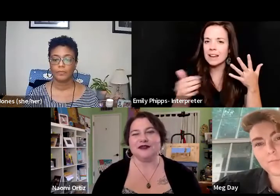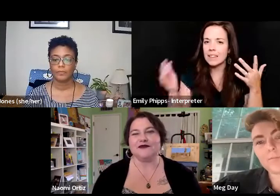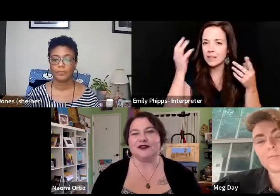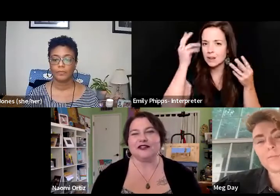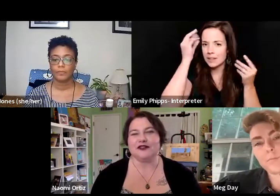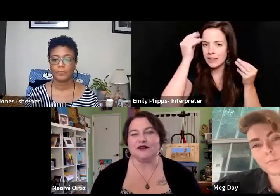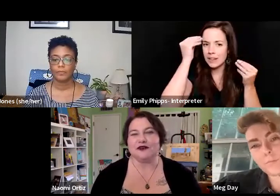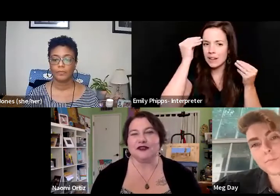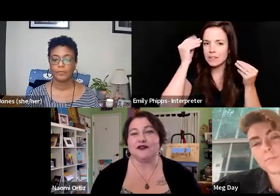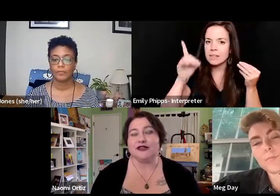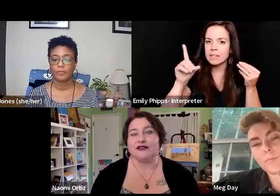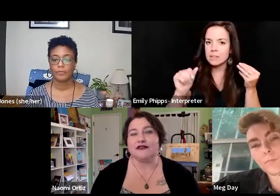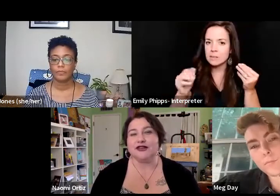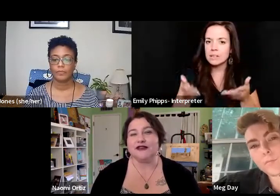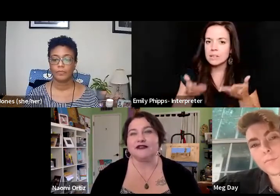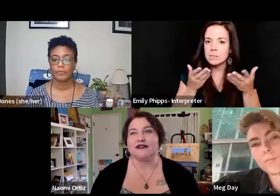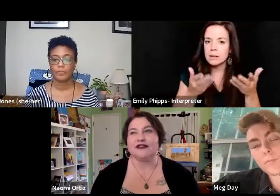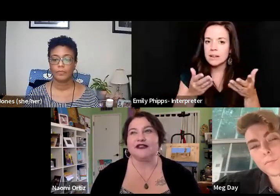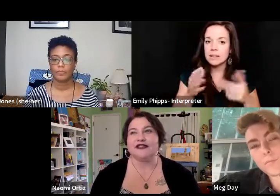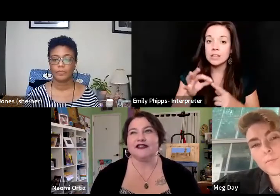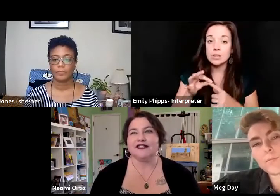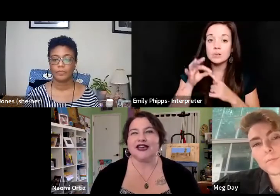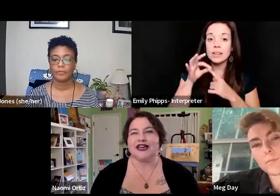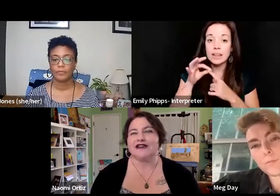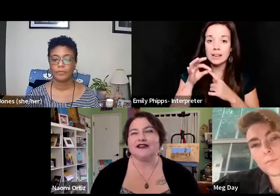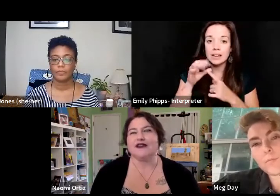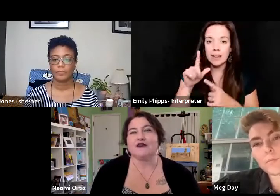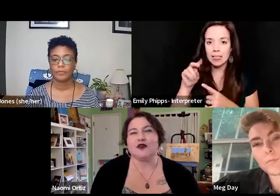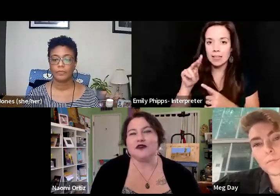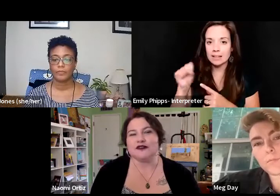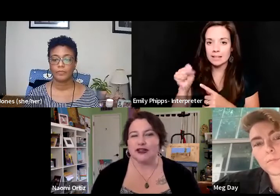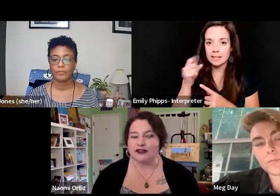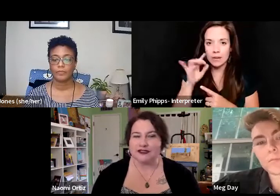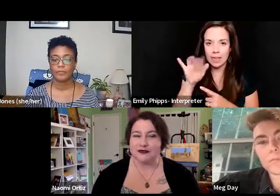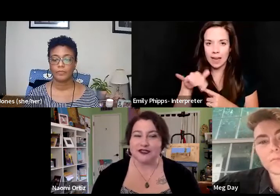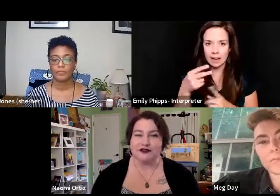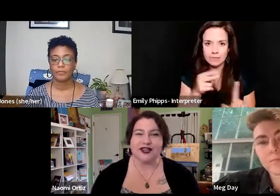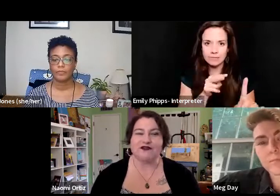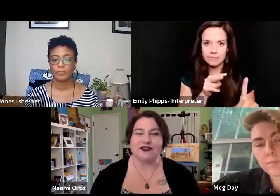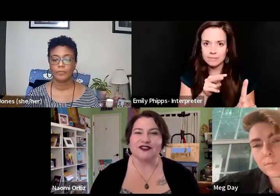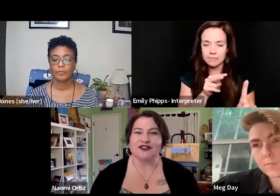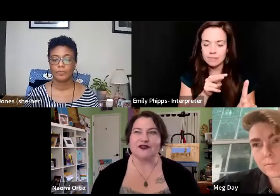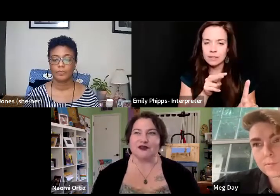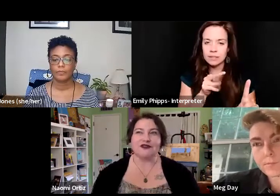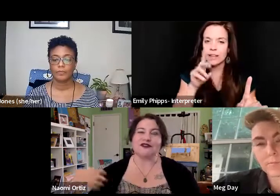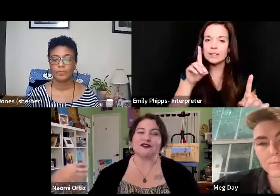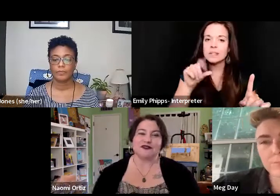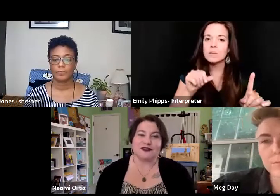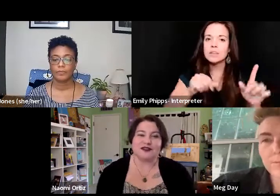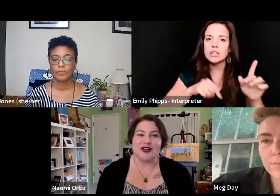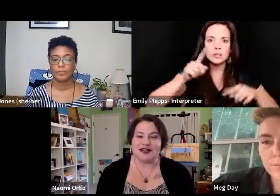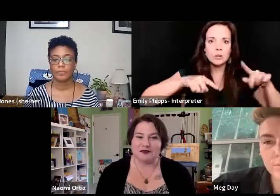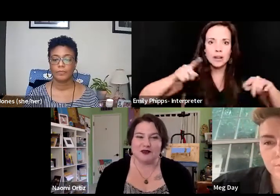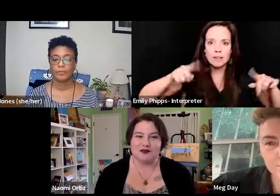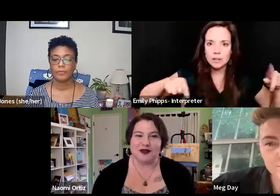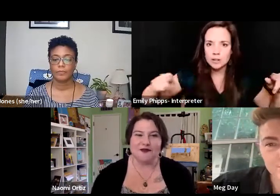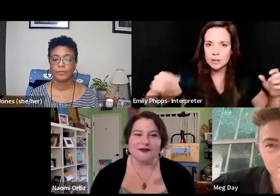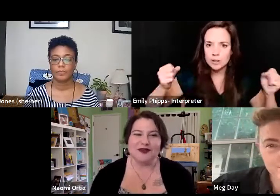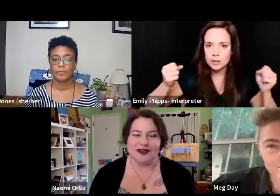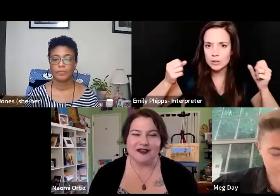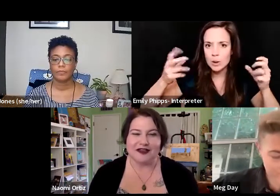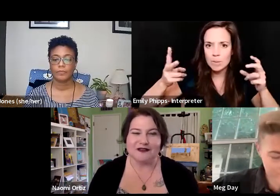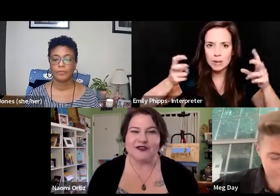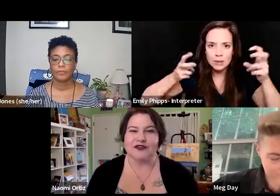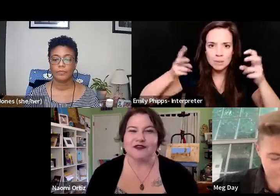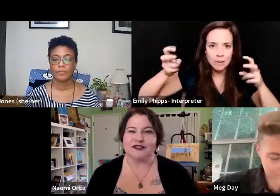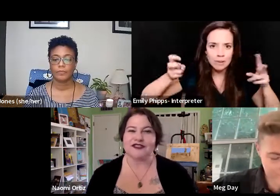disability brings like a really unique lens to that. And we're disability so diverse to we so there's a lot to pull from